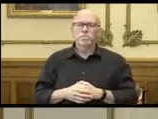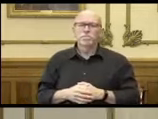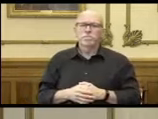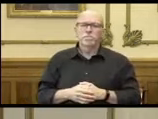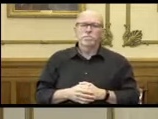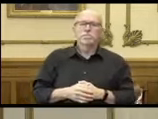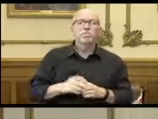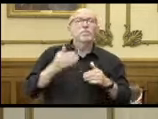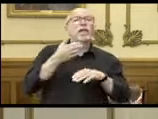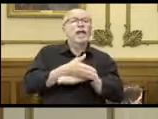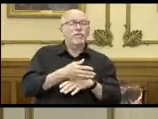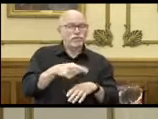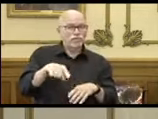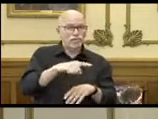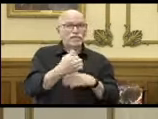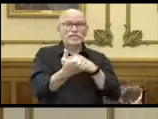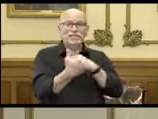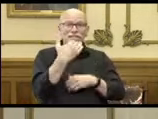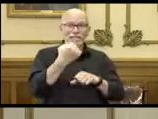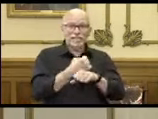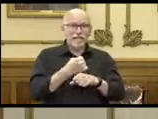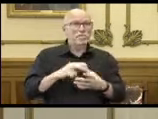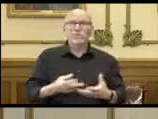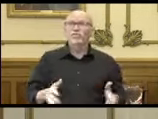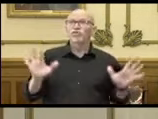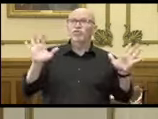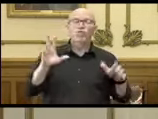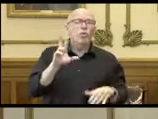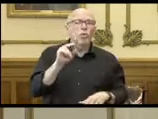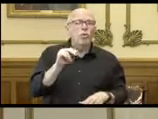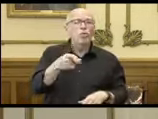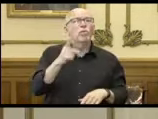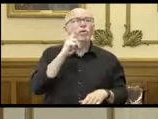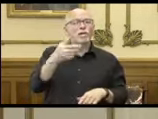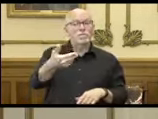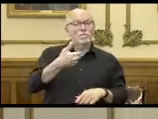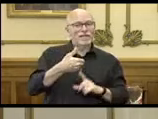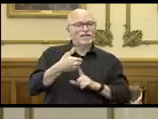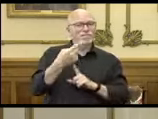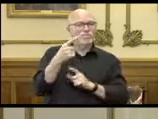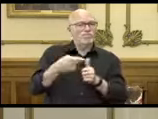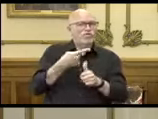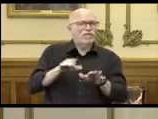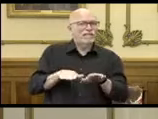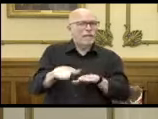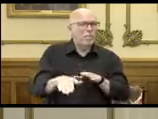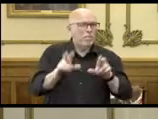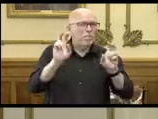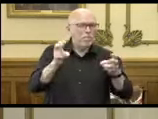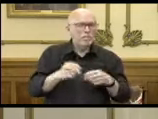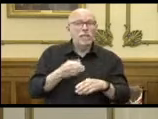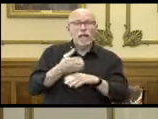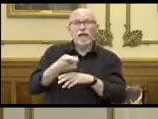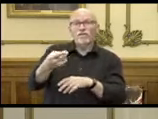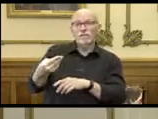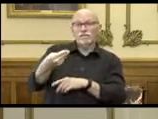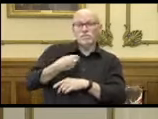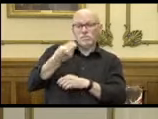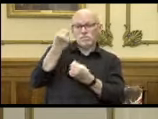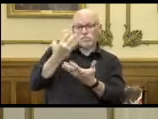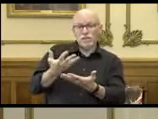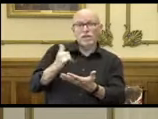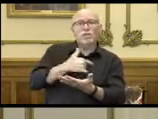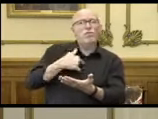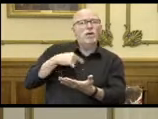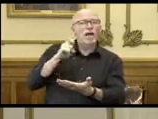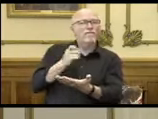But once they've sent the data it doesn't stop there. Submission is really just one step. After they submit we need to